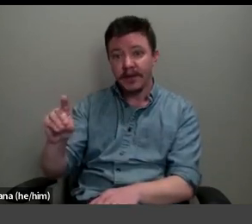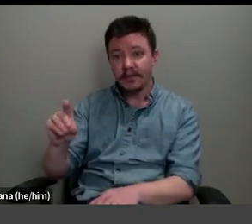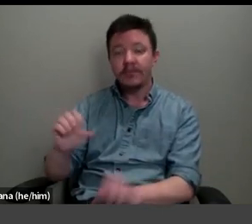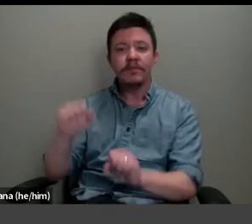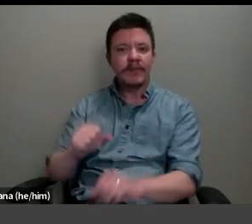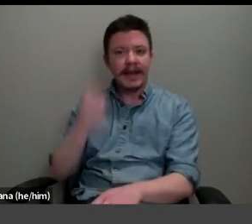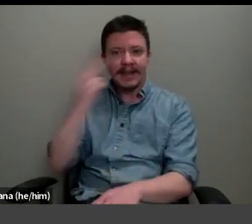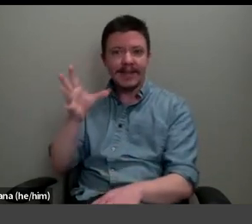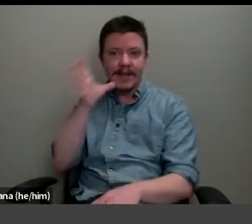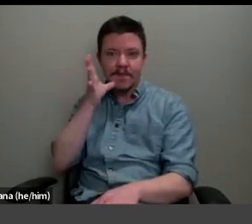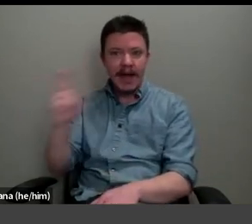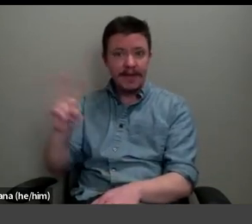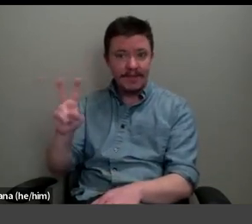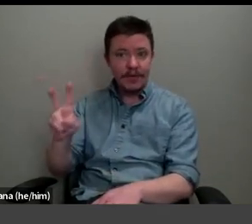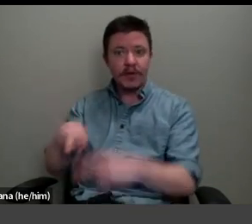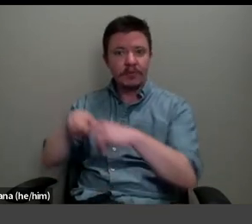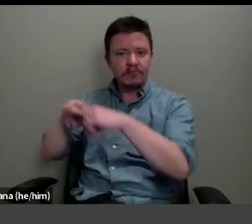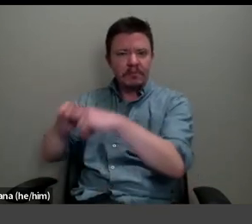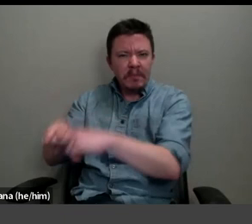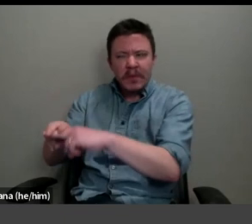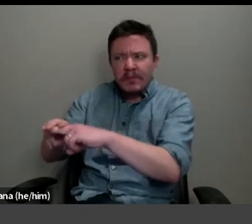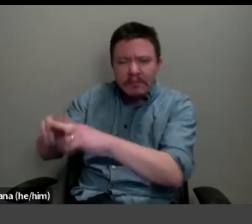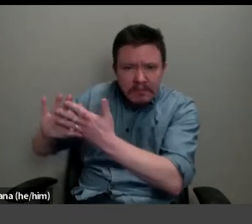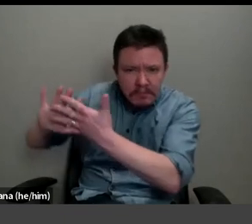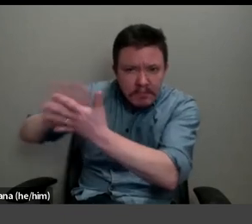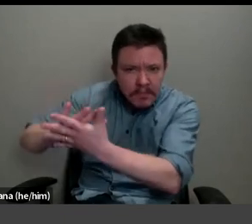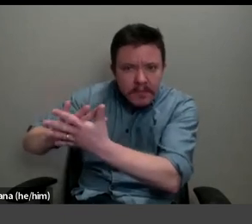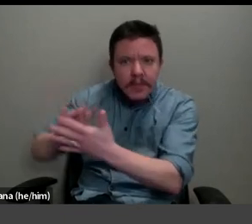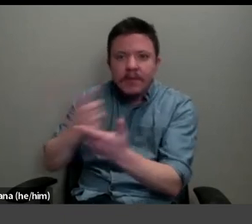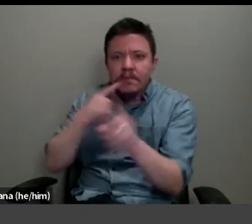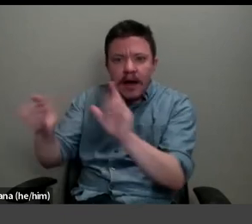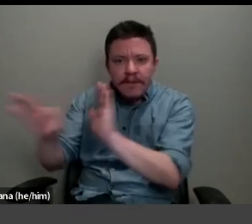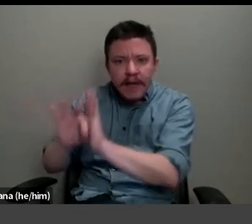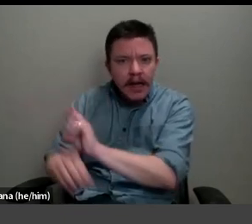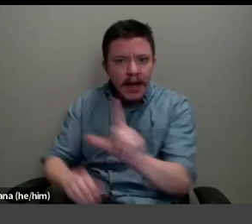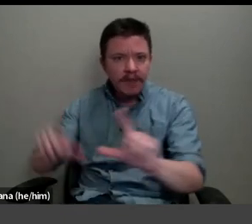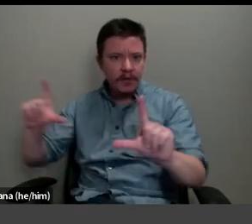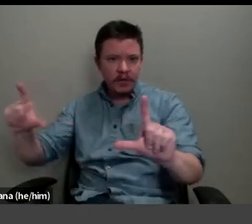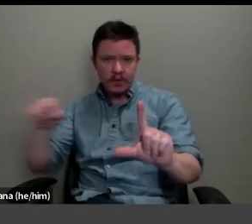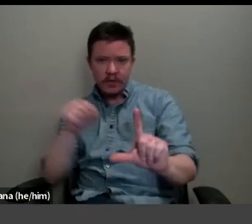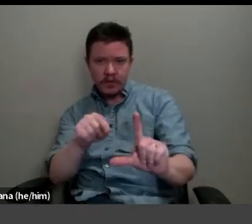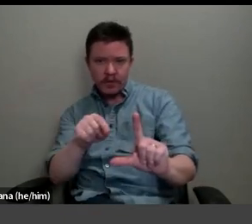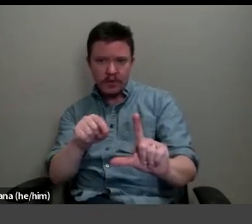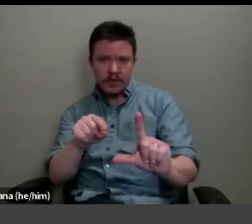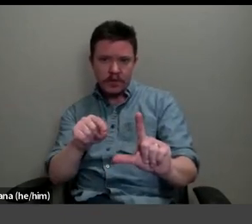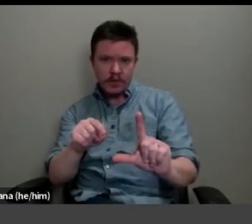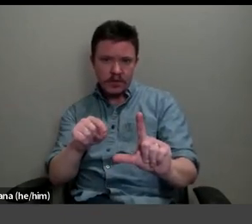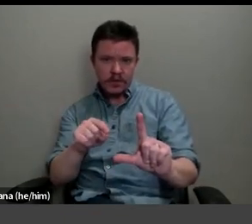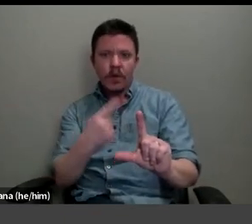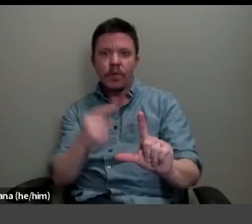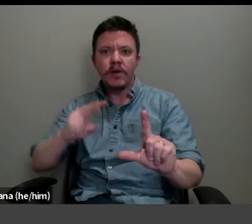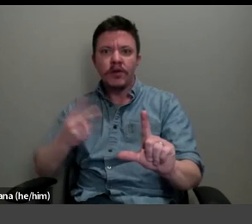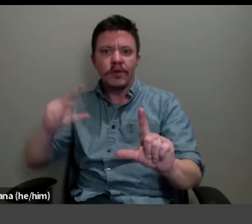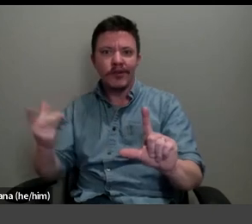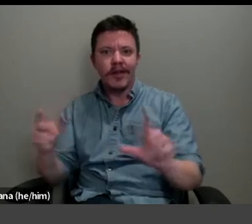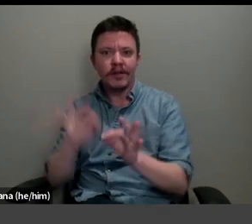Gouillard is just discernible, at left, just here, as one of three seamstresses at